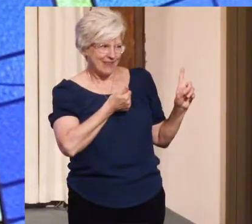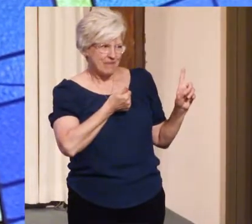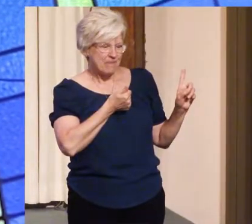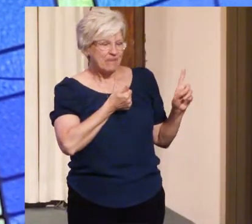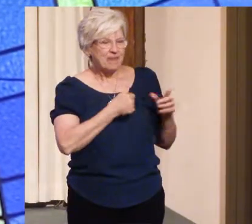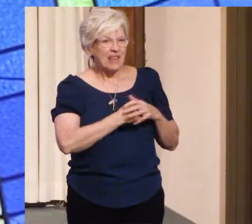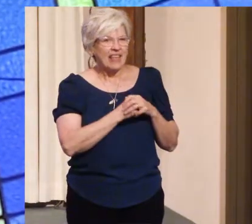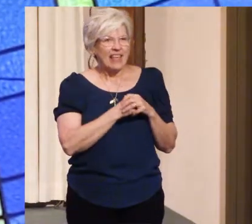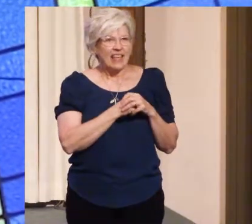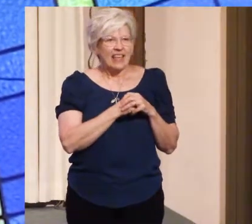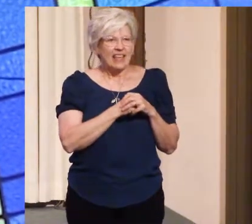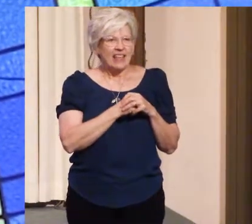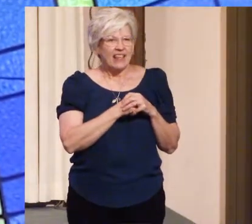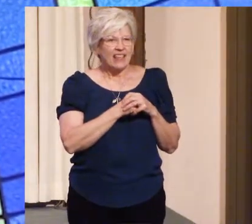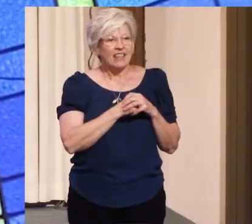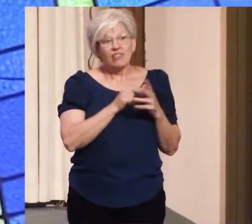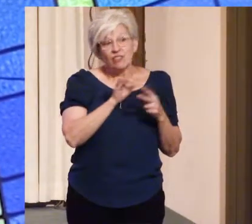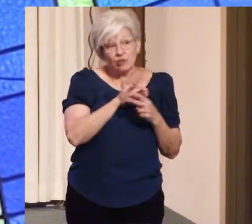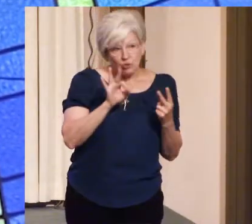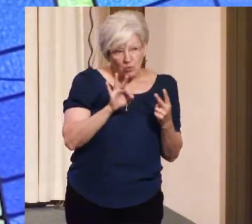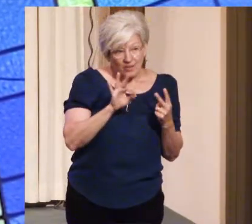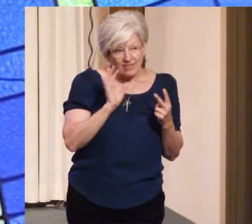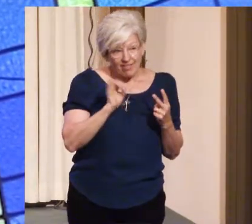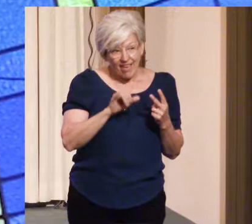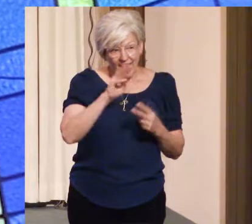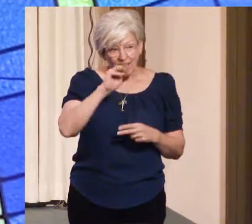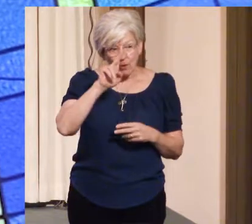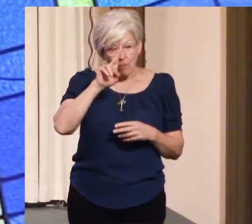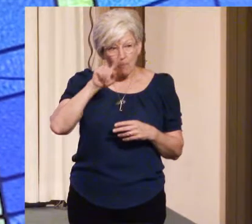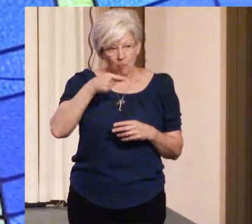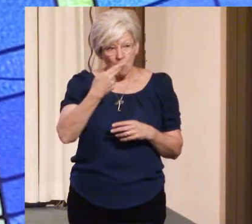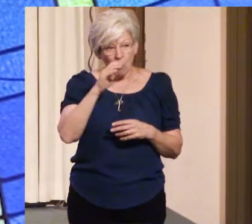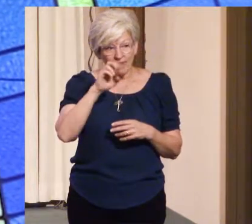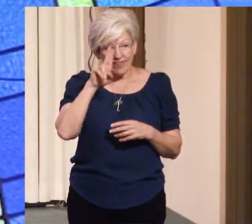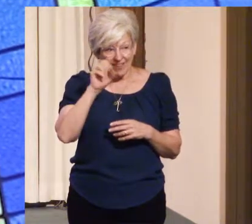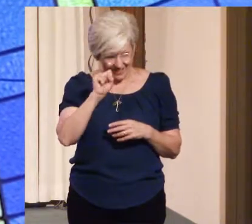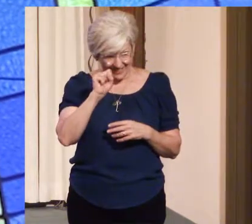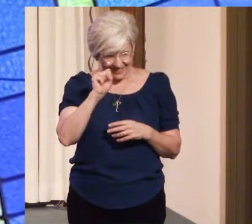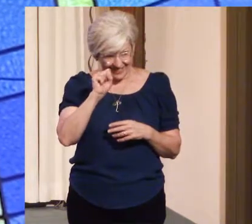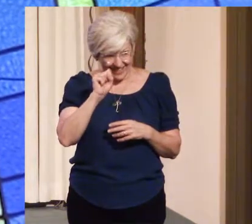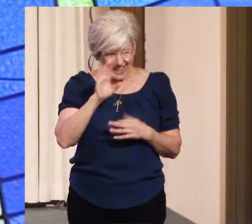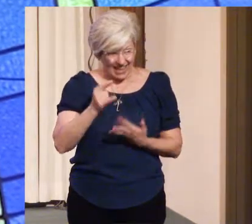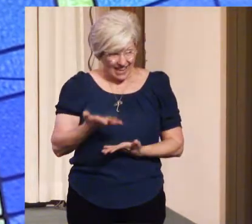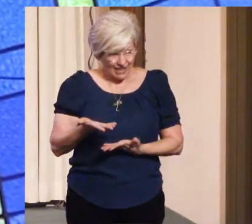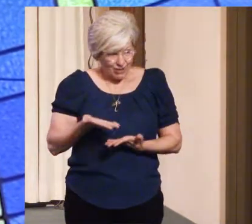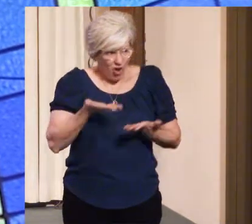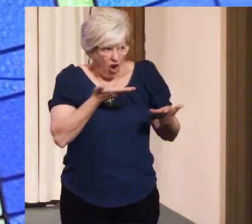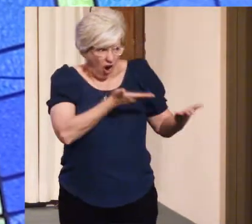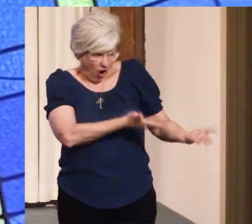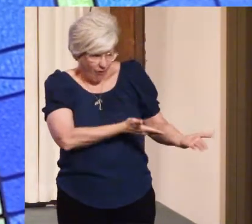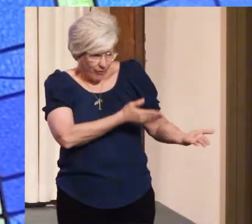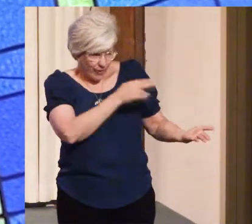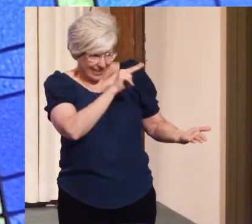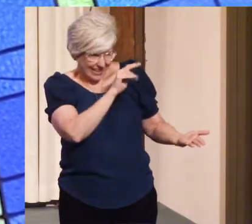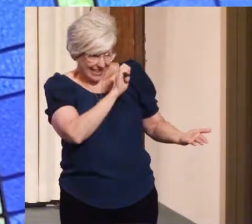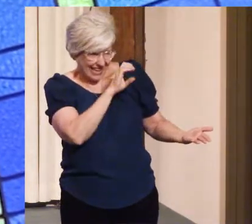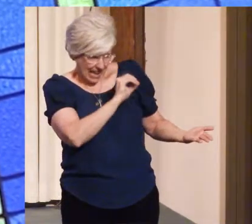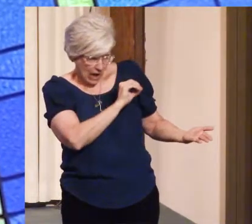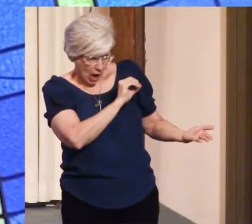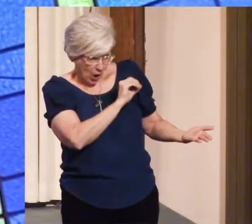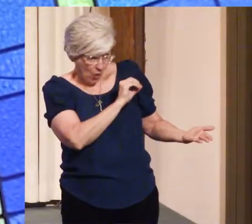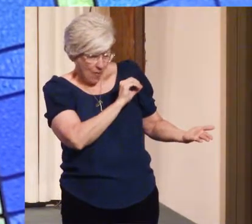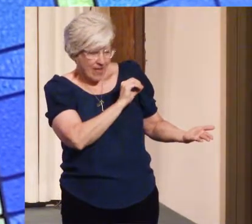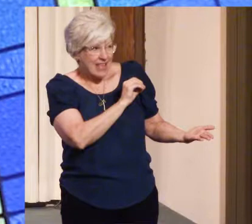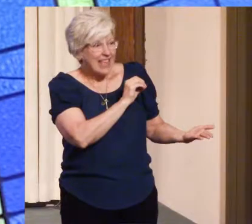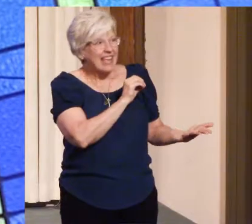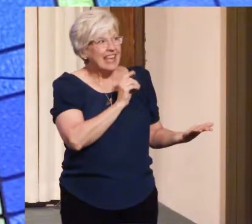And the choice that Morpheus, played by Laurence Fishburne, is offering to Neo, who is Keanu